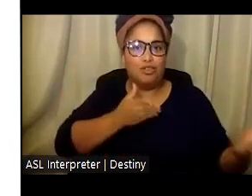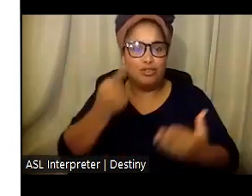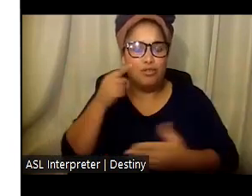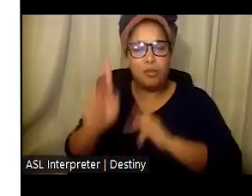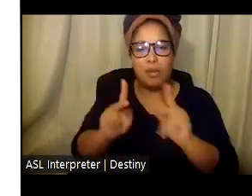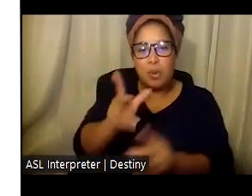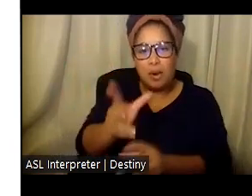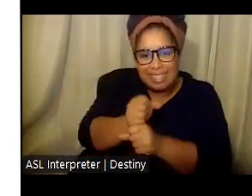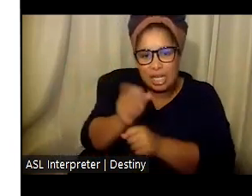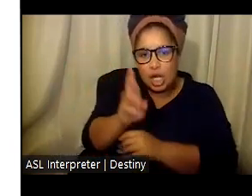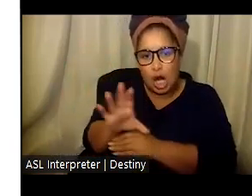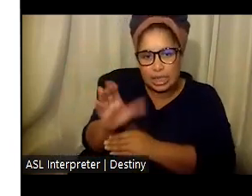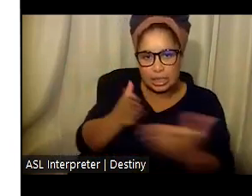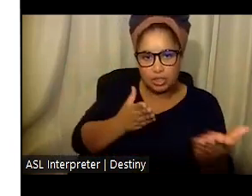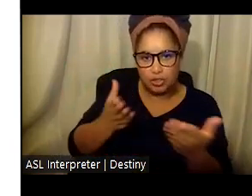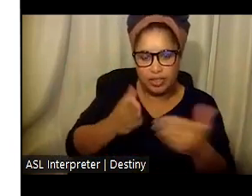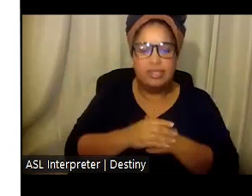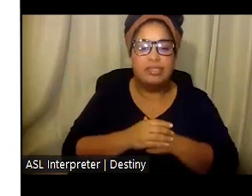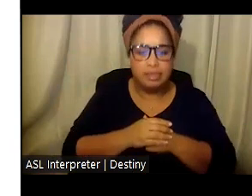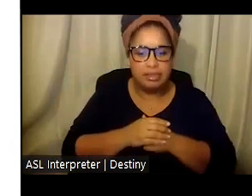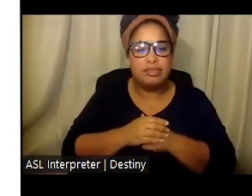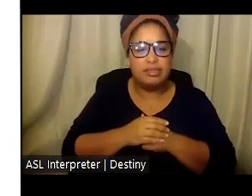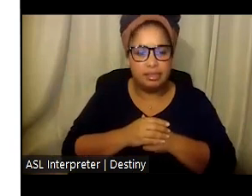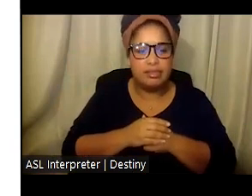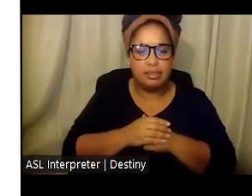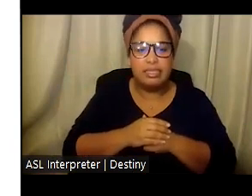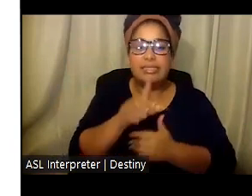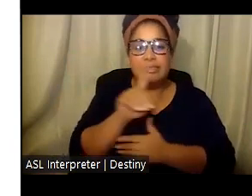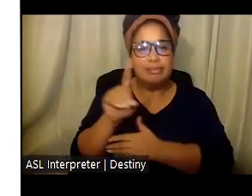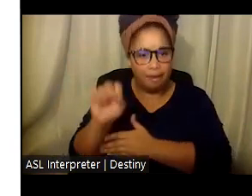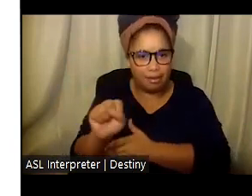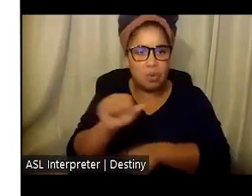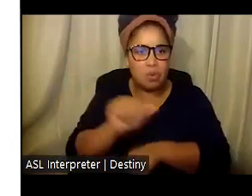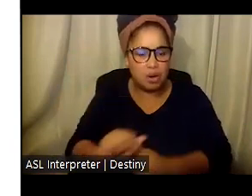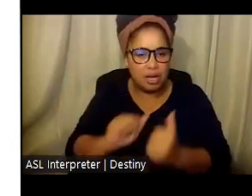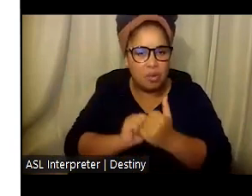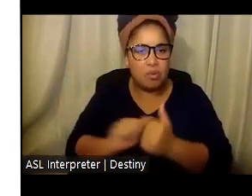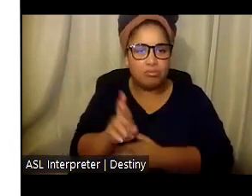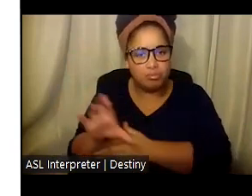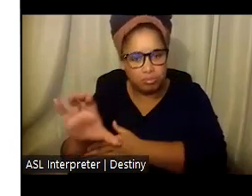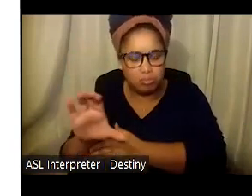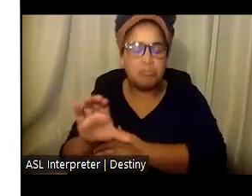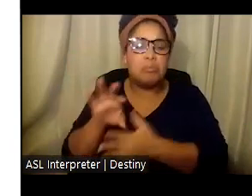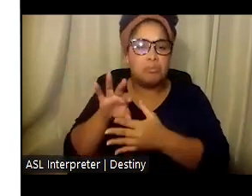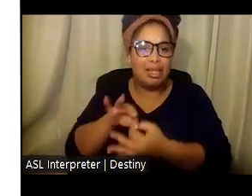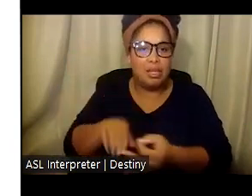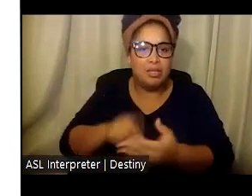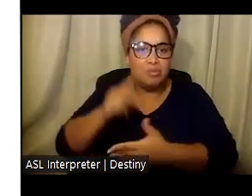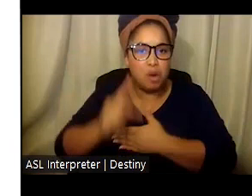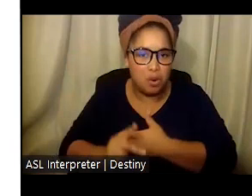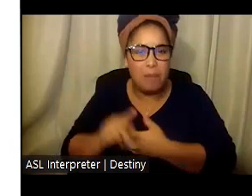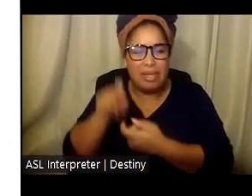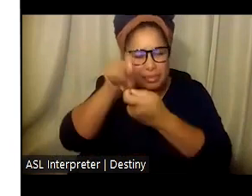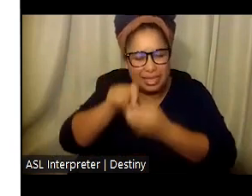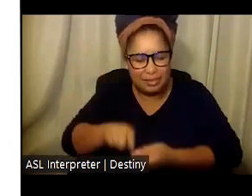those receiving regional center services. DDS is currently working with regional centers on the program specifications.